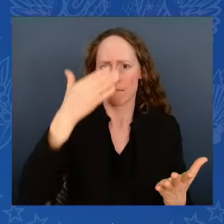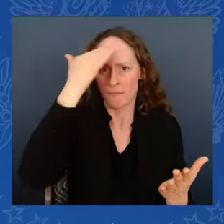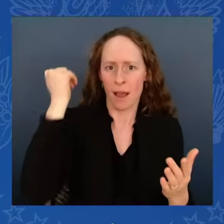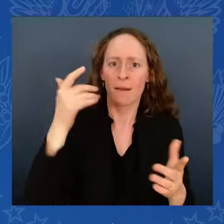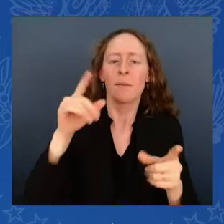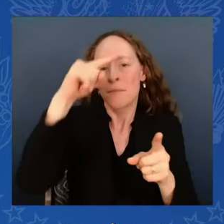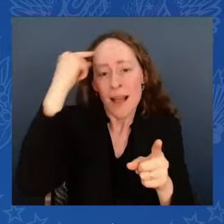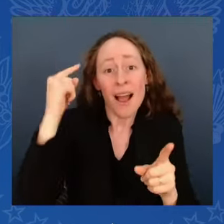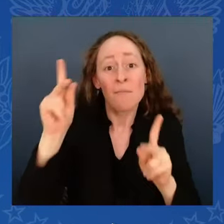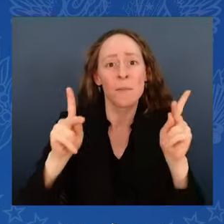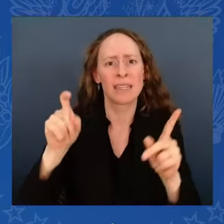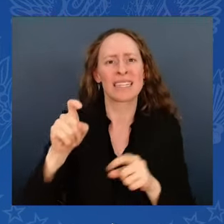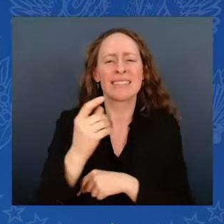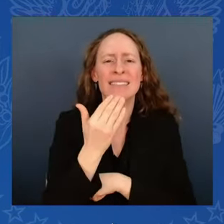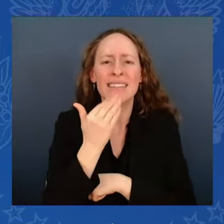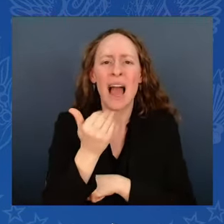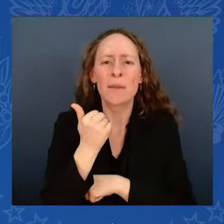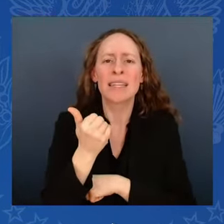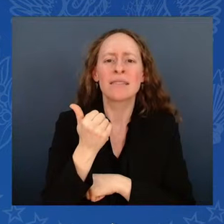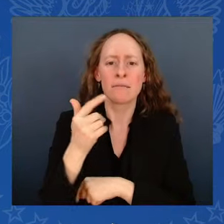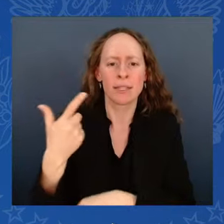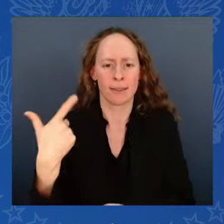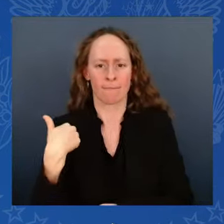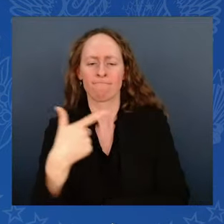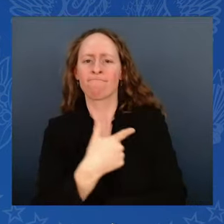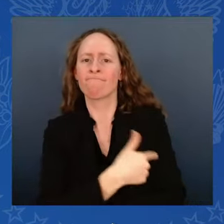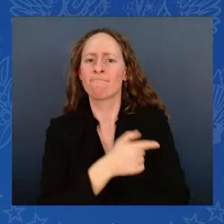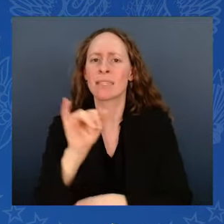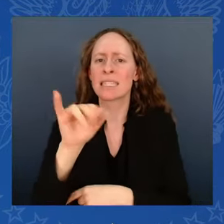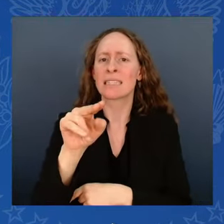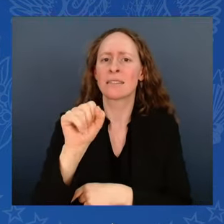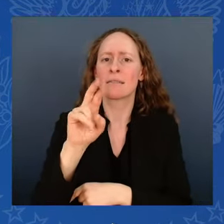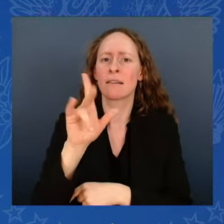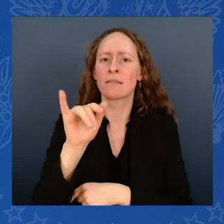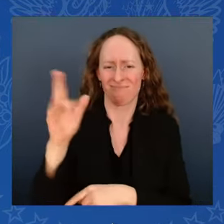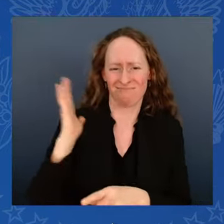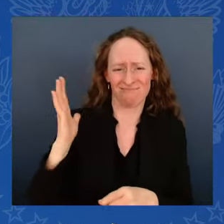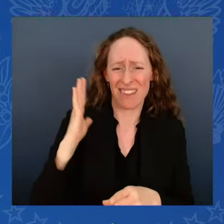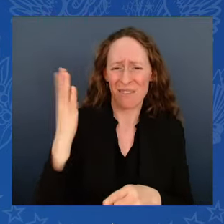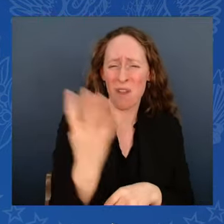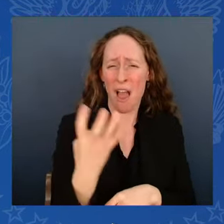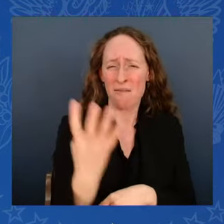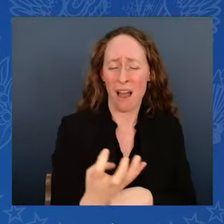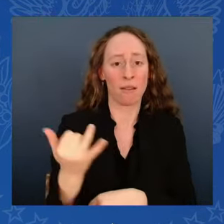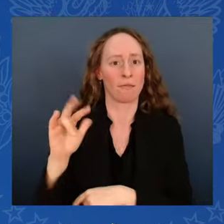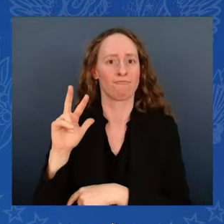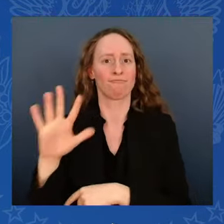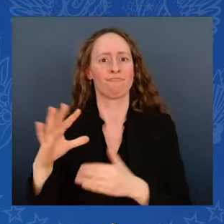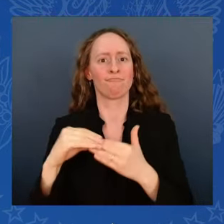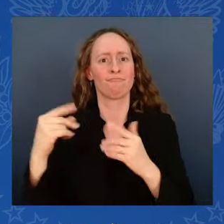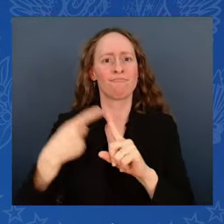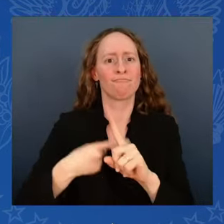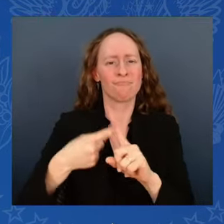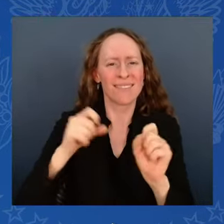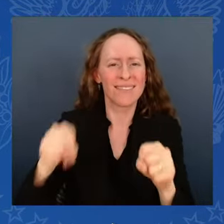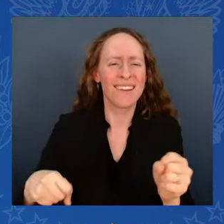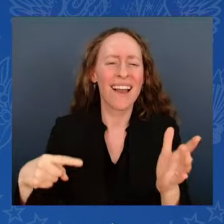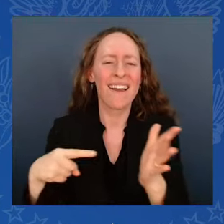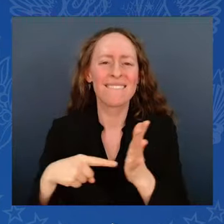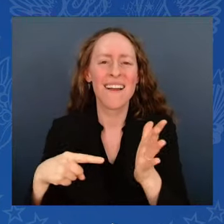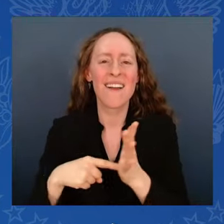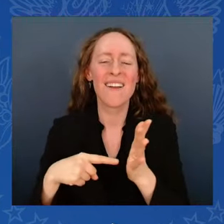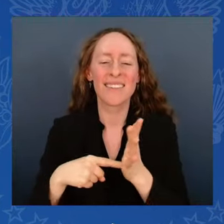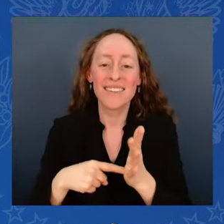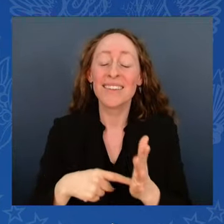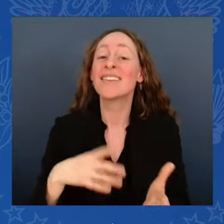month for insulin instead of $400 a month. And there's much more to come, by the way. A promise kept to invest in historic $7